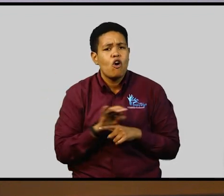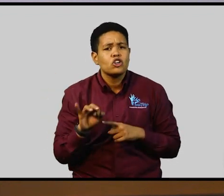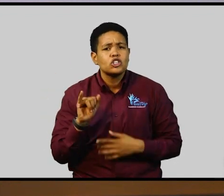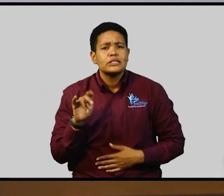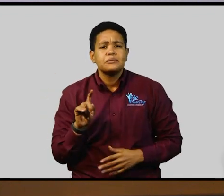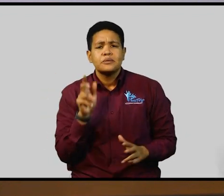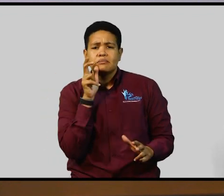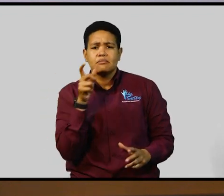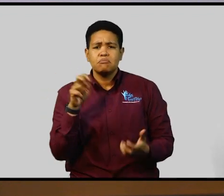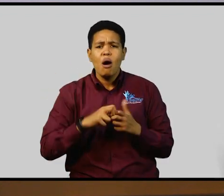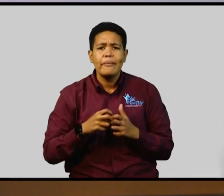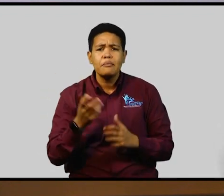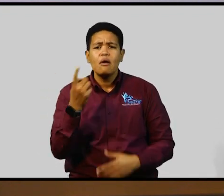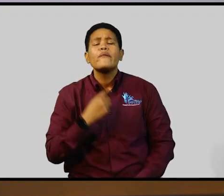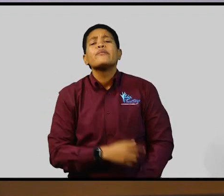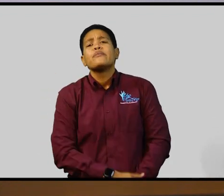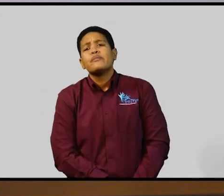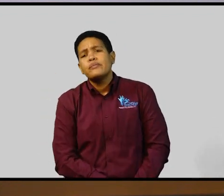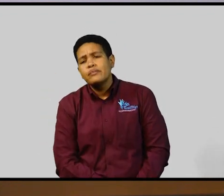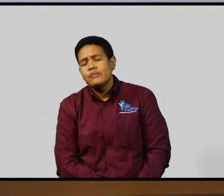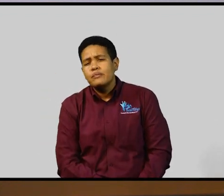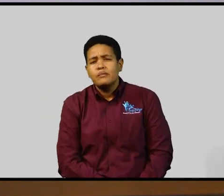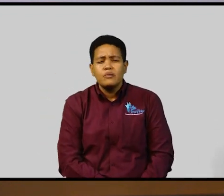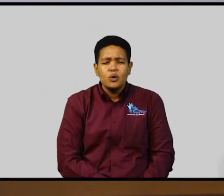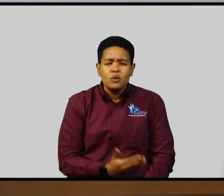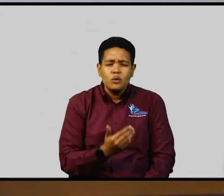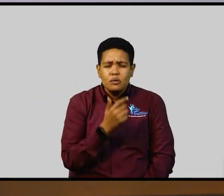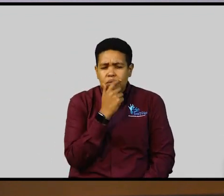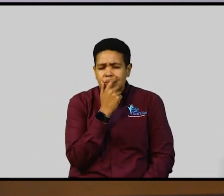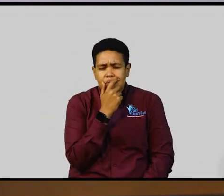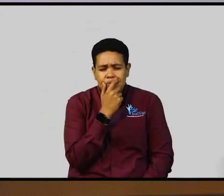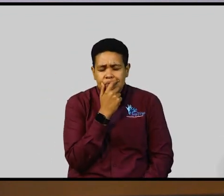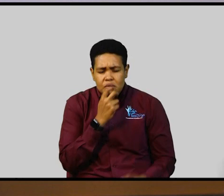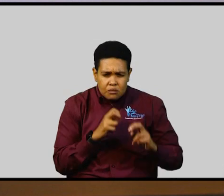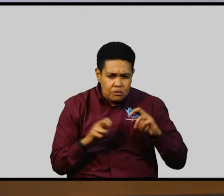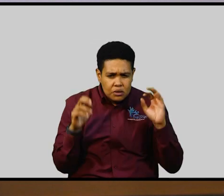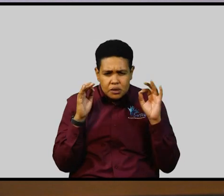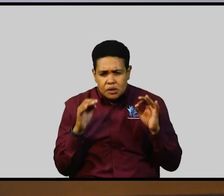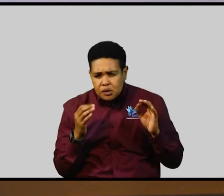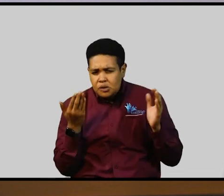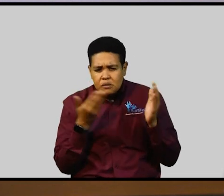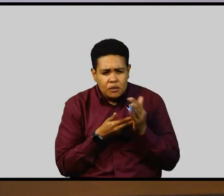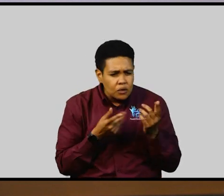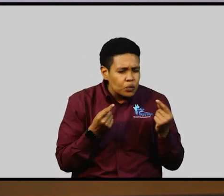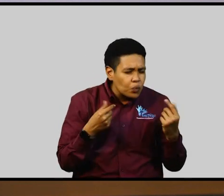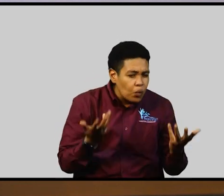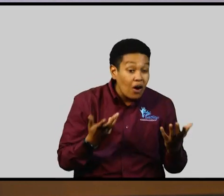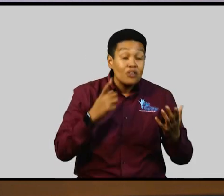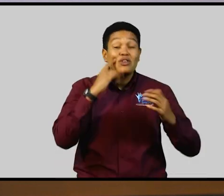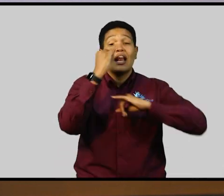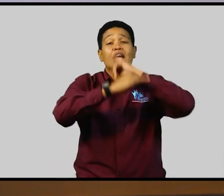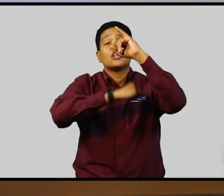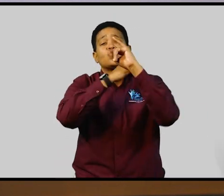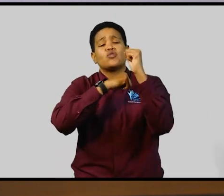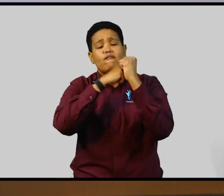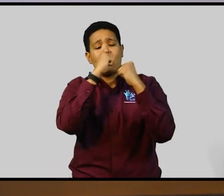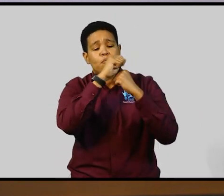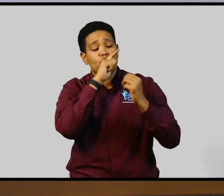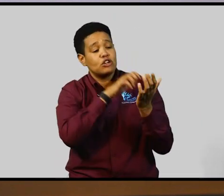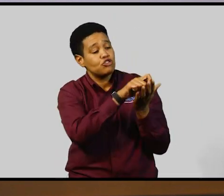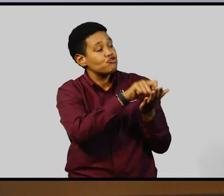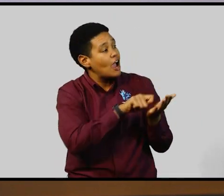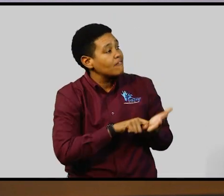So, again, you have another exciting institutional framework that has been crafted in the